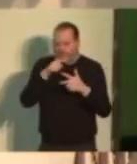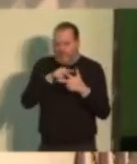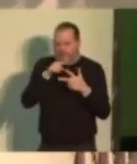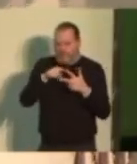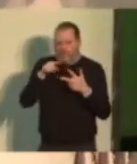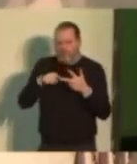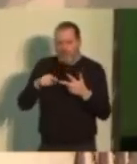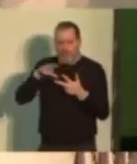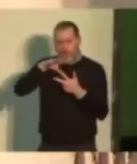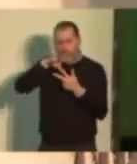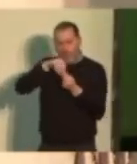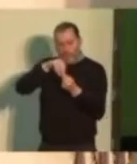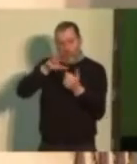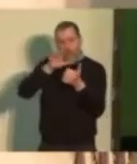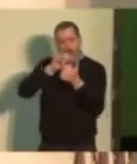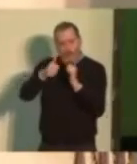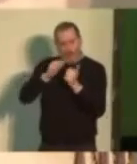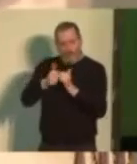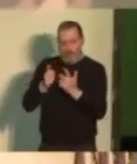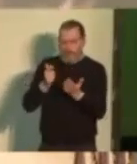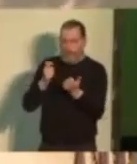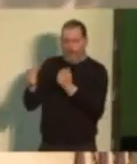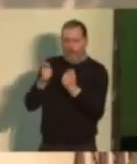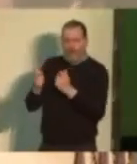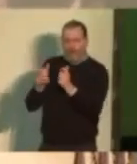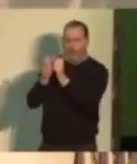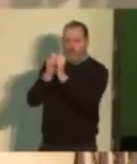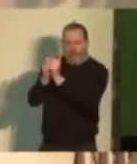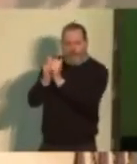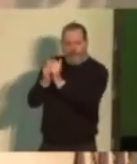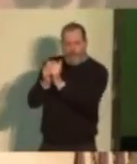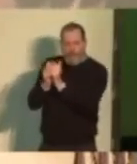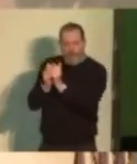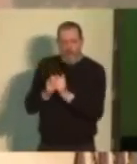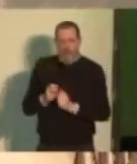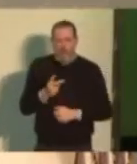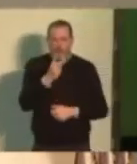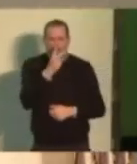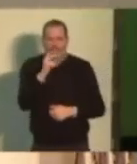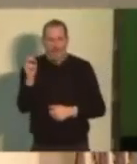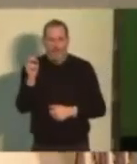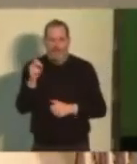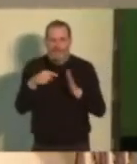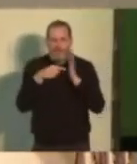and control assets of $20 trillion.